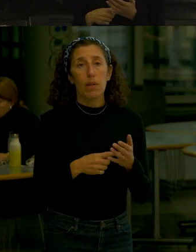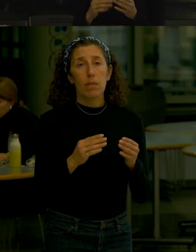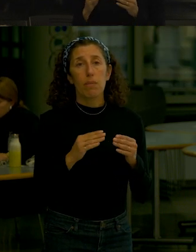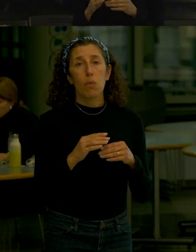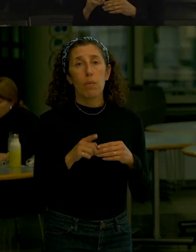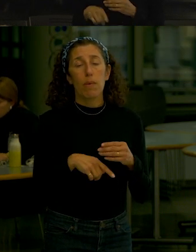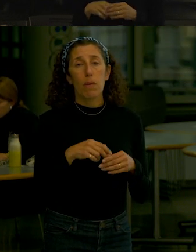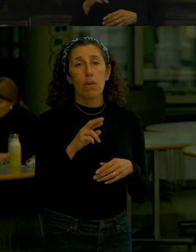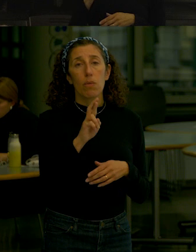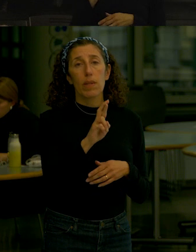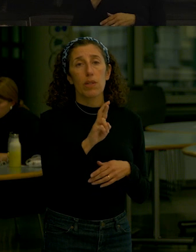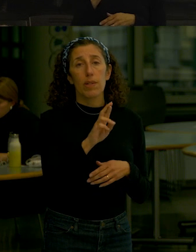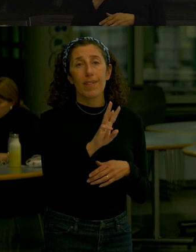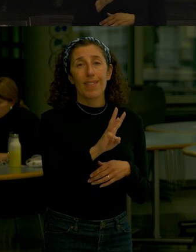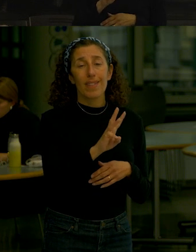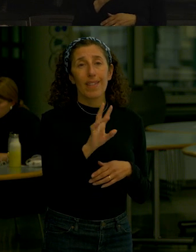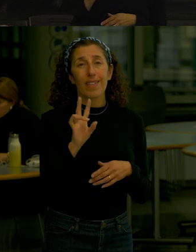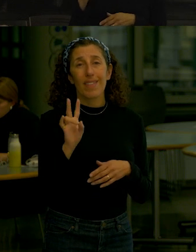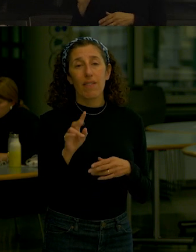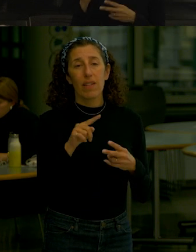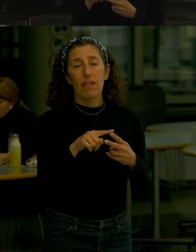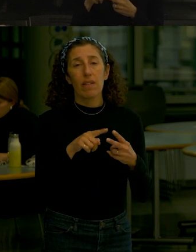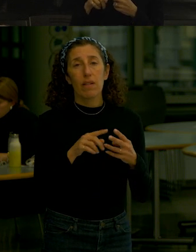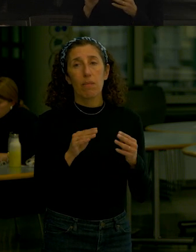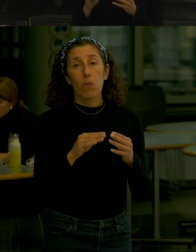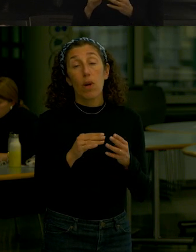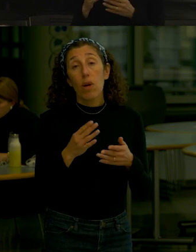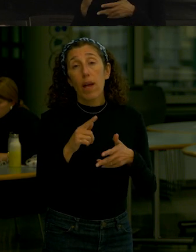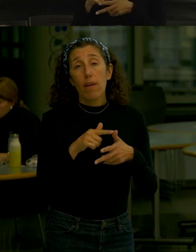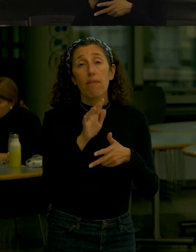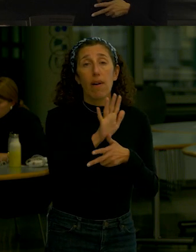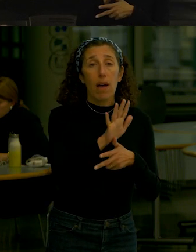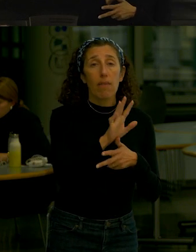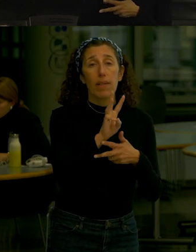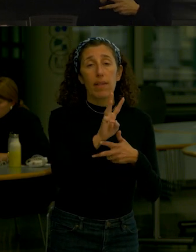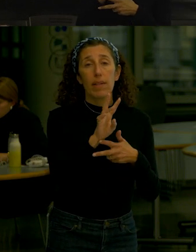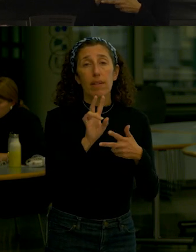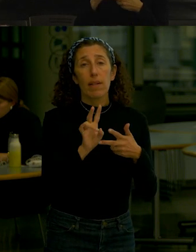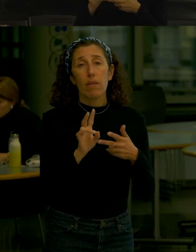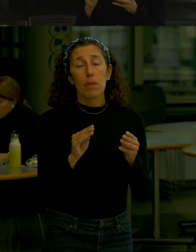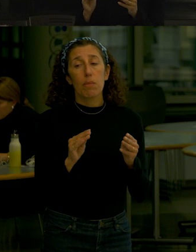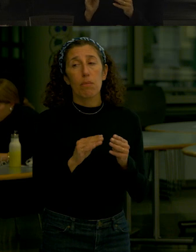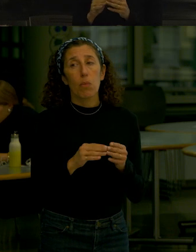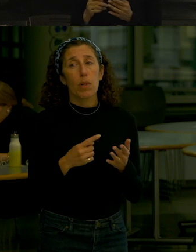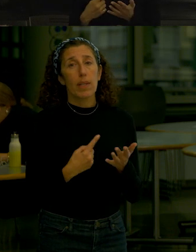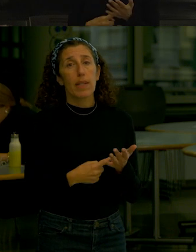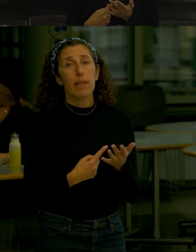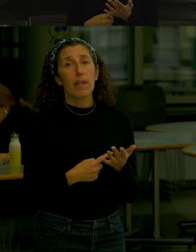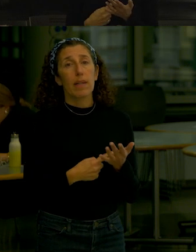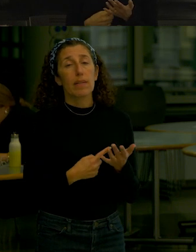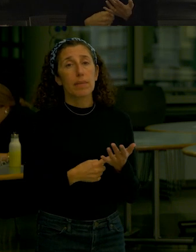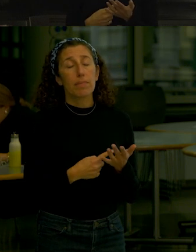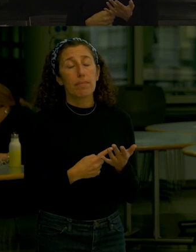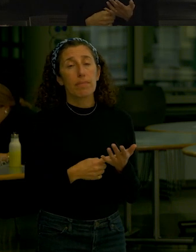six and seven in more detail not and five two okay five two but five six and seven because there's